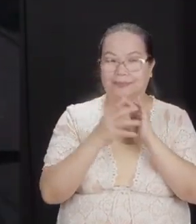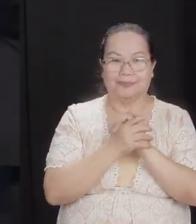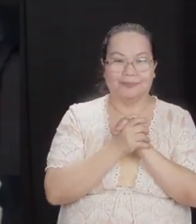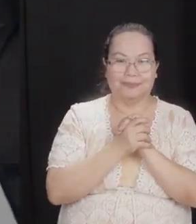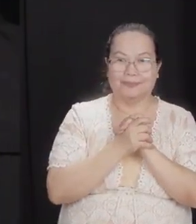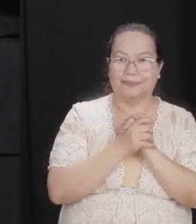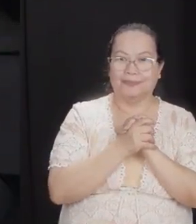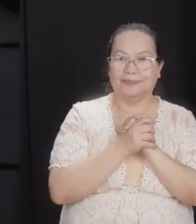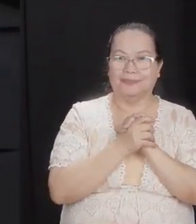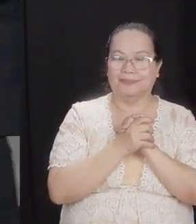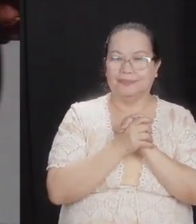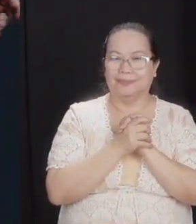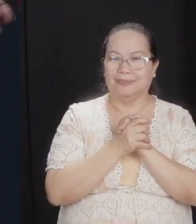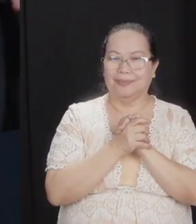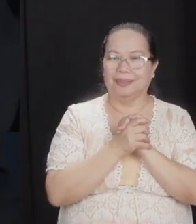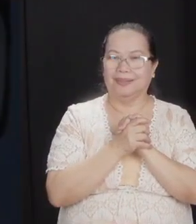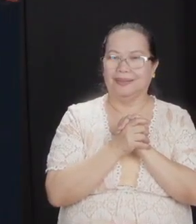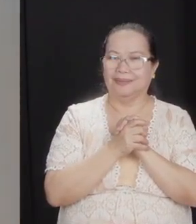group, now we'll use this, okay?